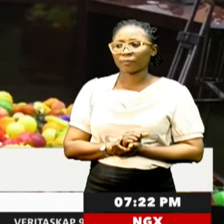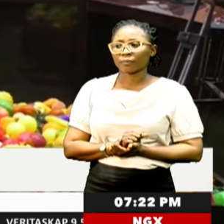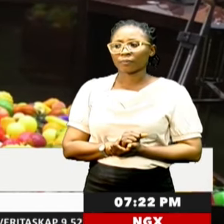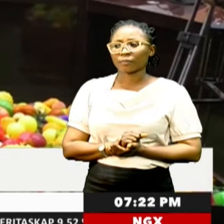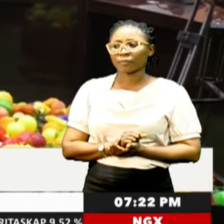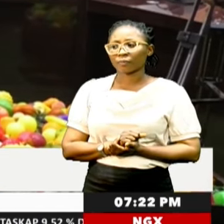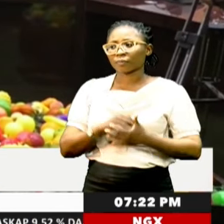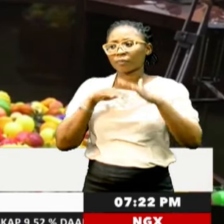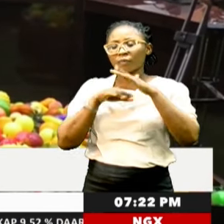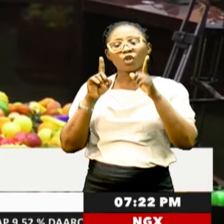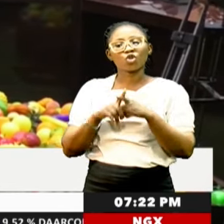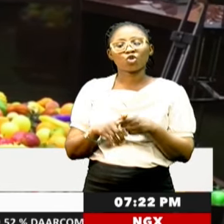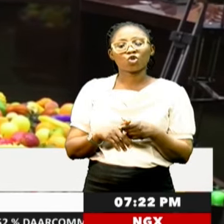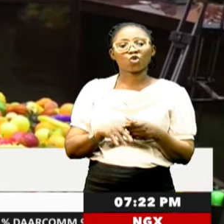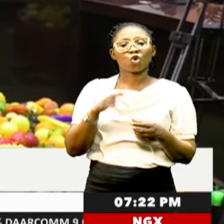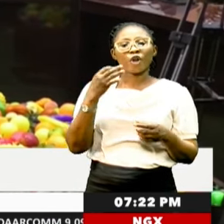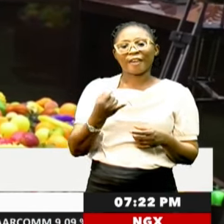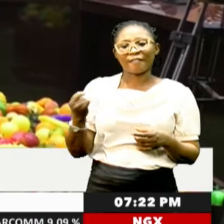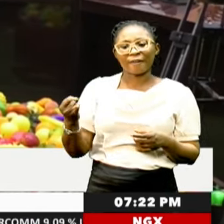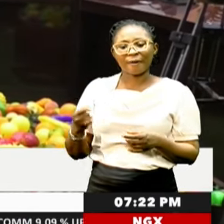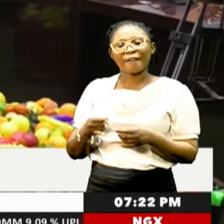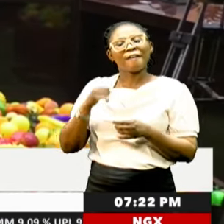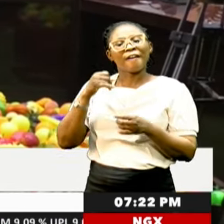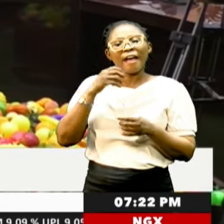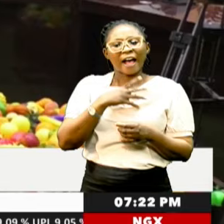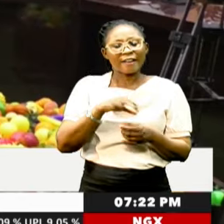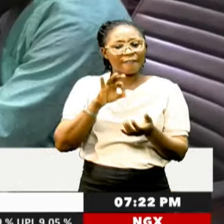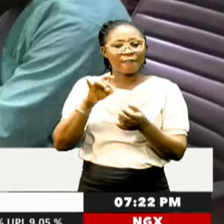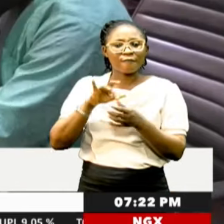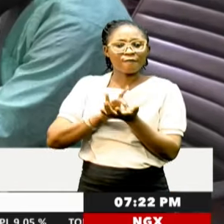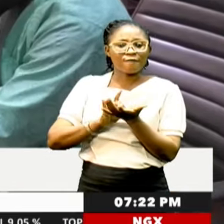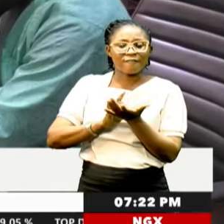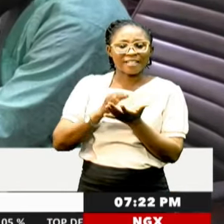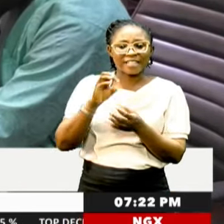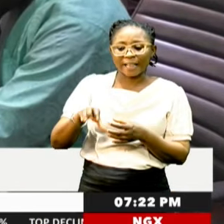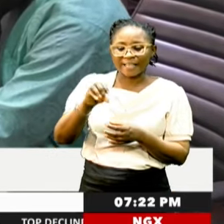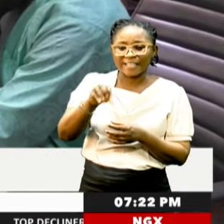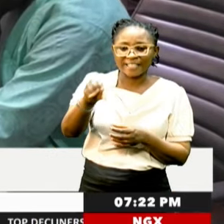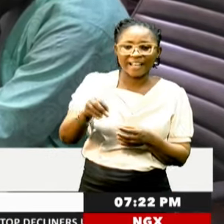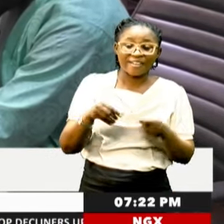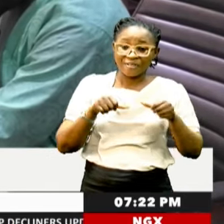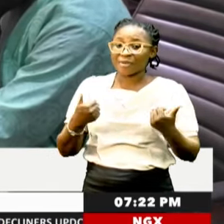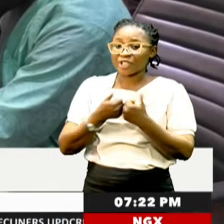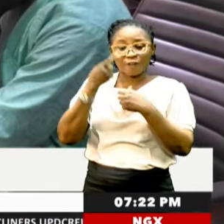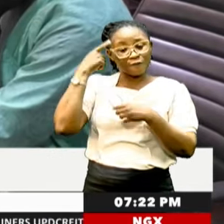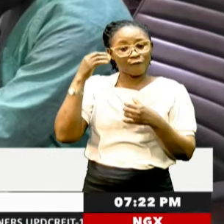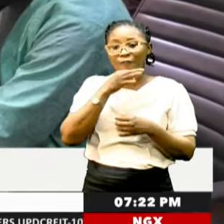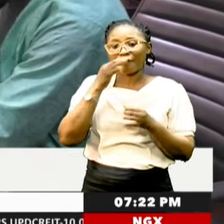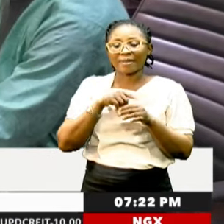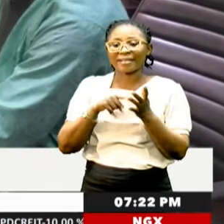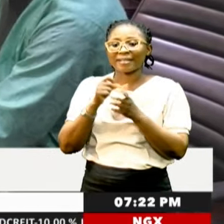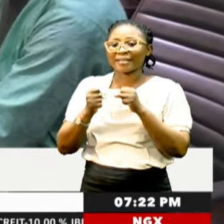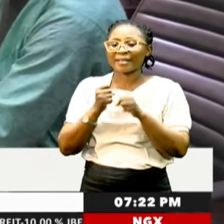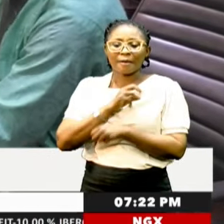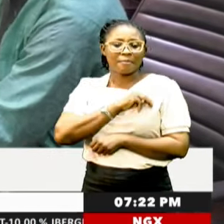Access to farming imputes, especially fertilizer, remains a major challenge for farmers this year. Minister of Agriculture